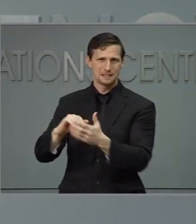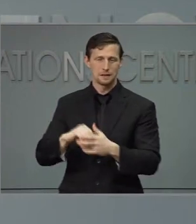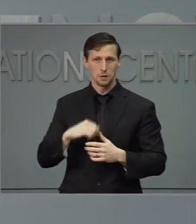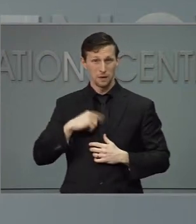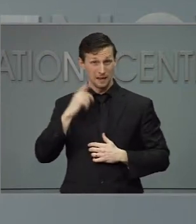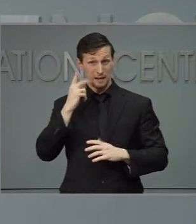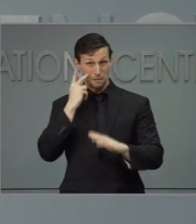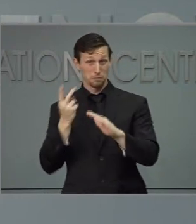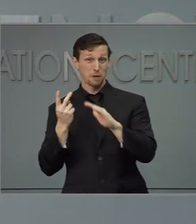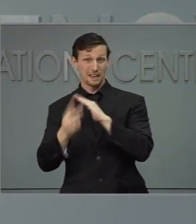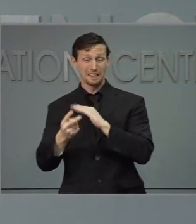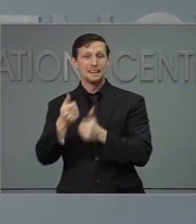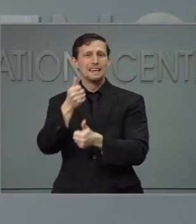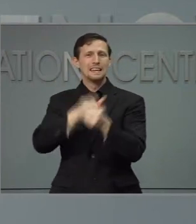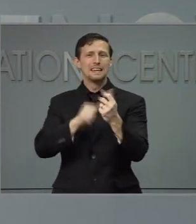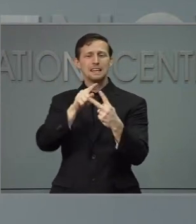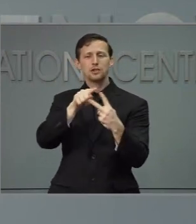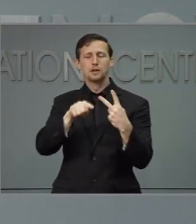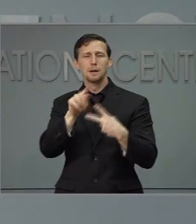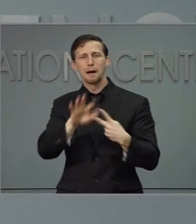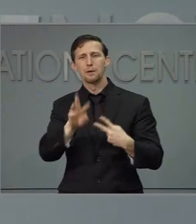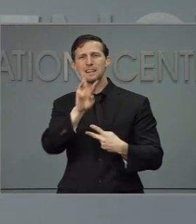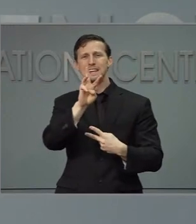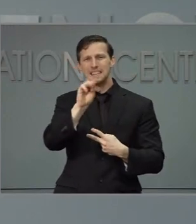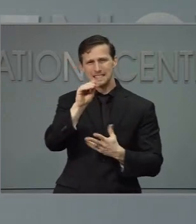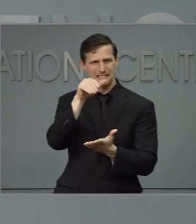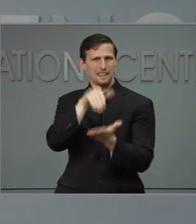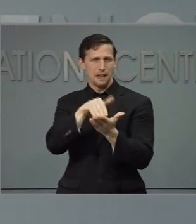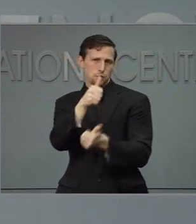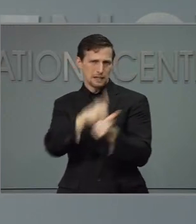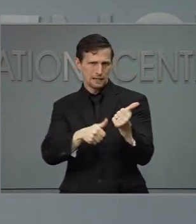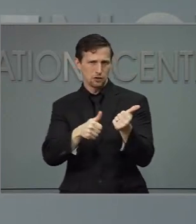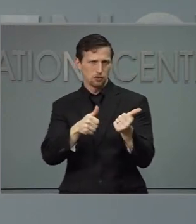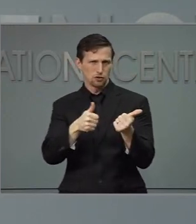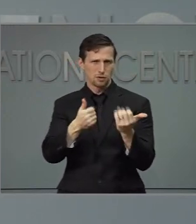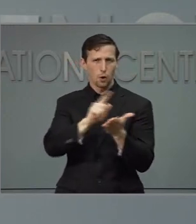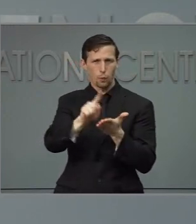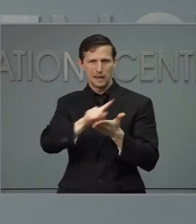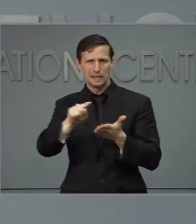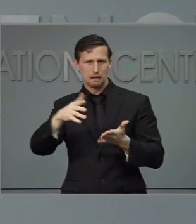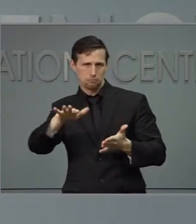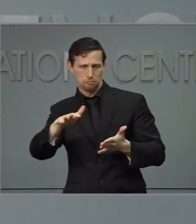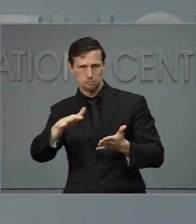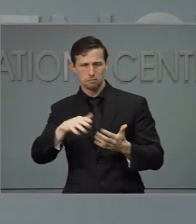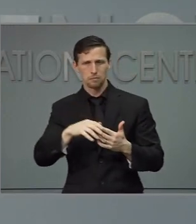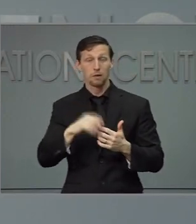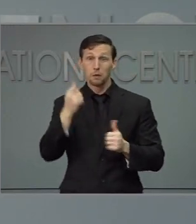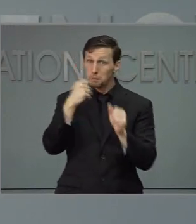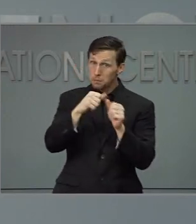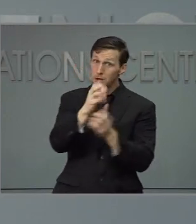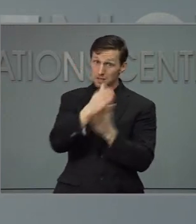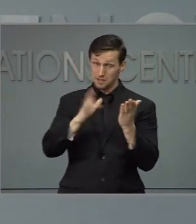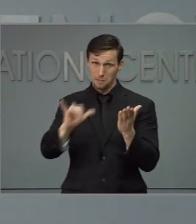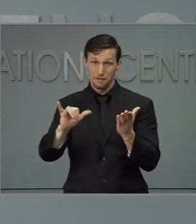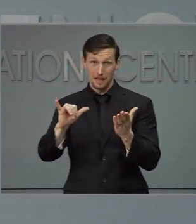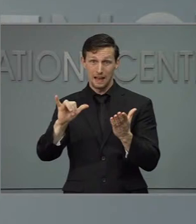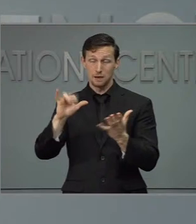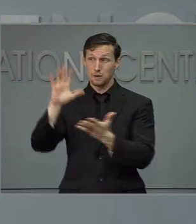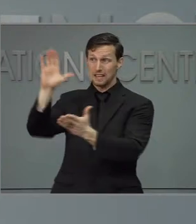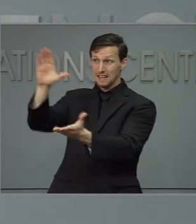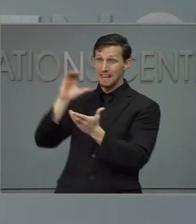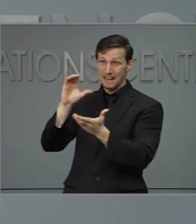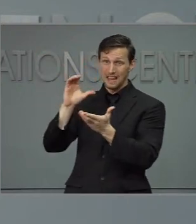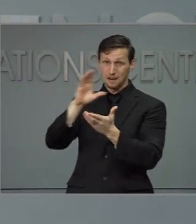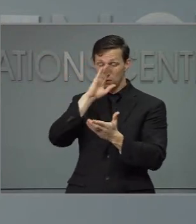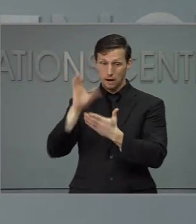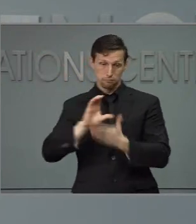doses of each of the vaccine, give or take, as we go forward. Remember, some of those need to be used for our long term care vaccination